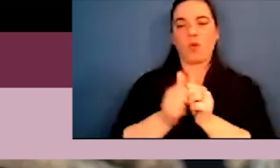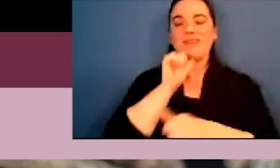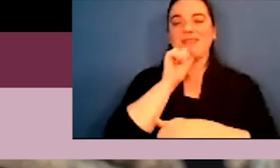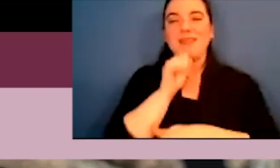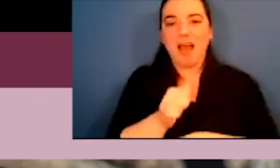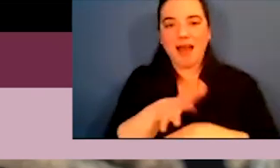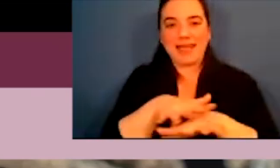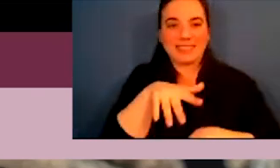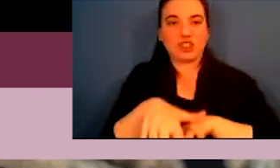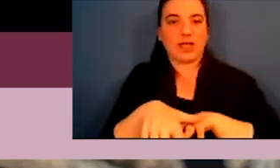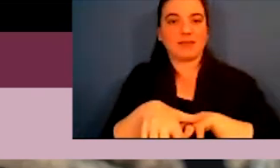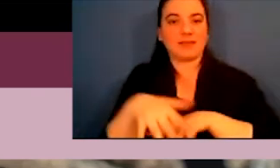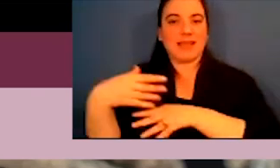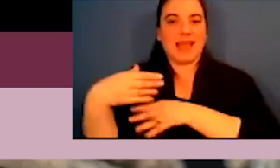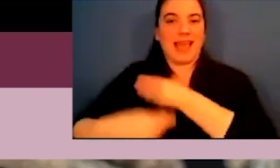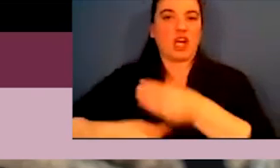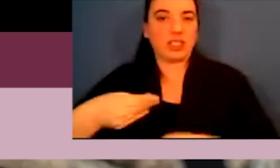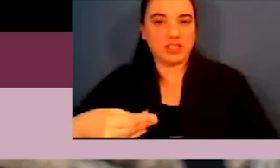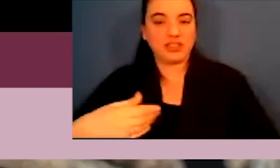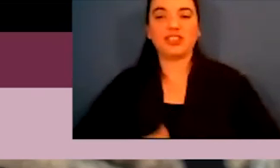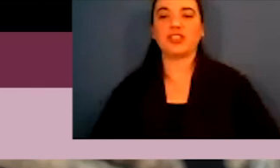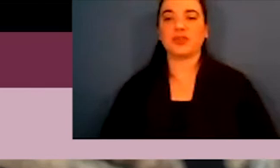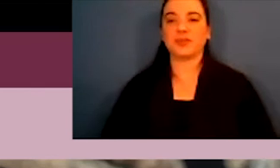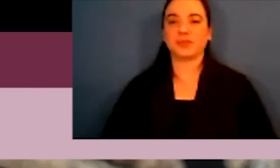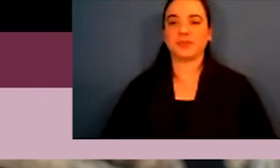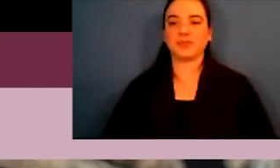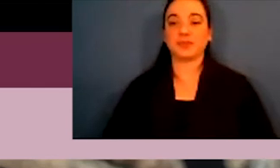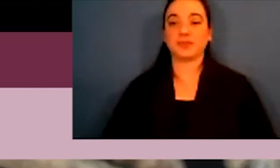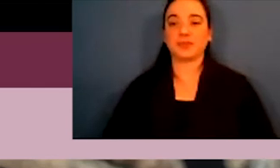conform to non-indigenous heritage.